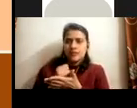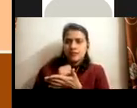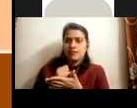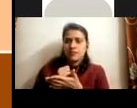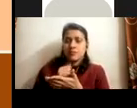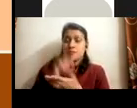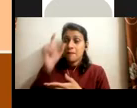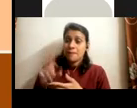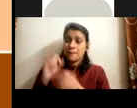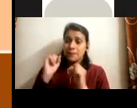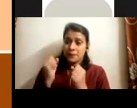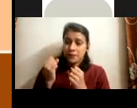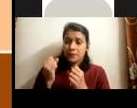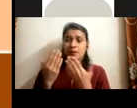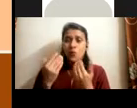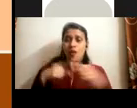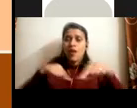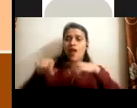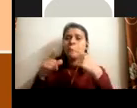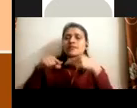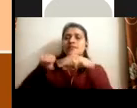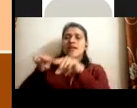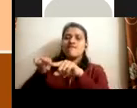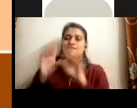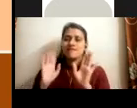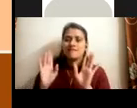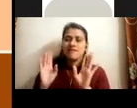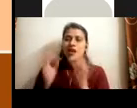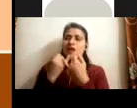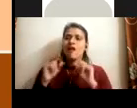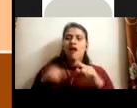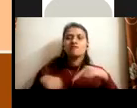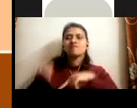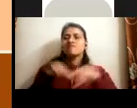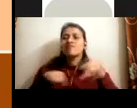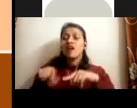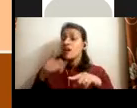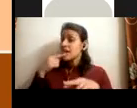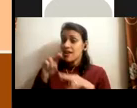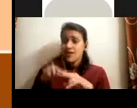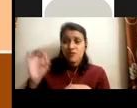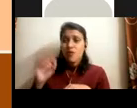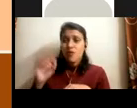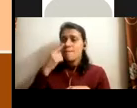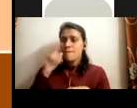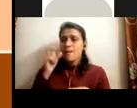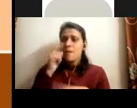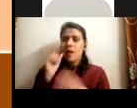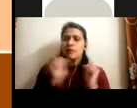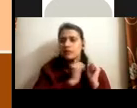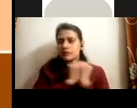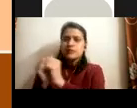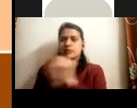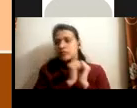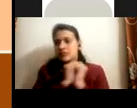that the person can train and travel independently because they were, they were not traveling. Their parents had to come and drop, all of that